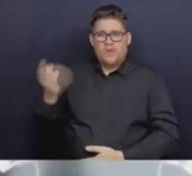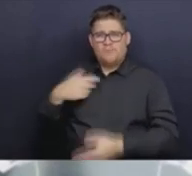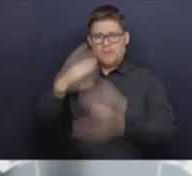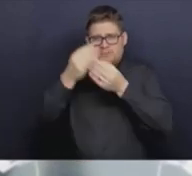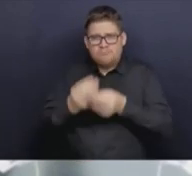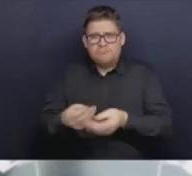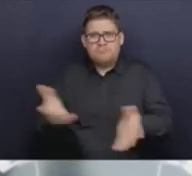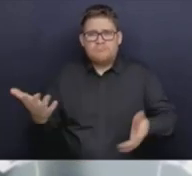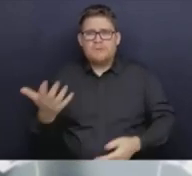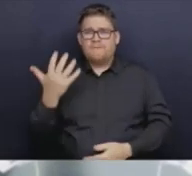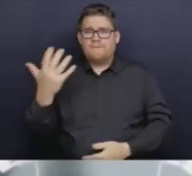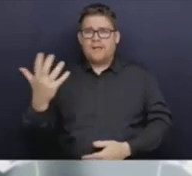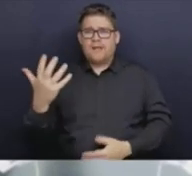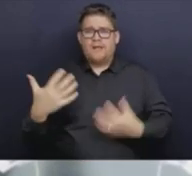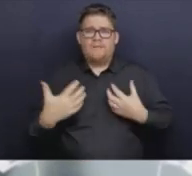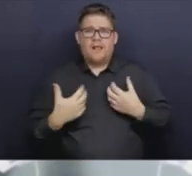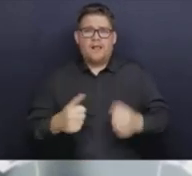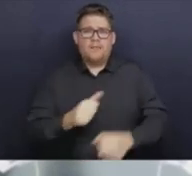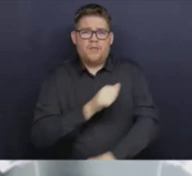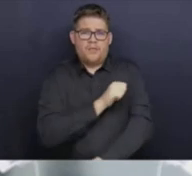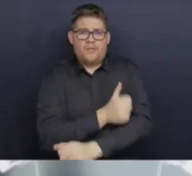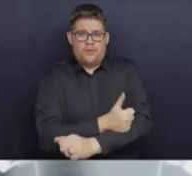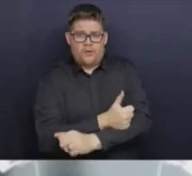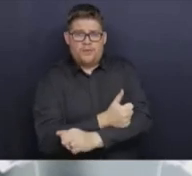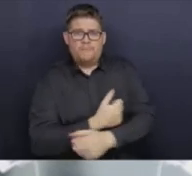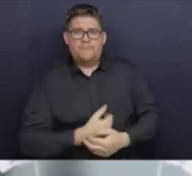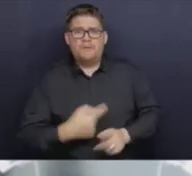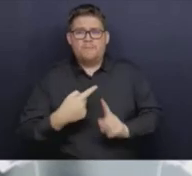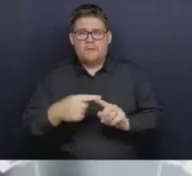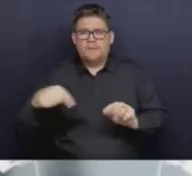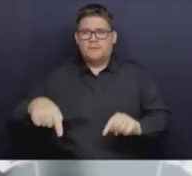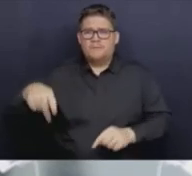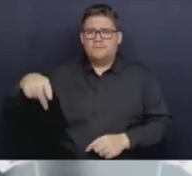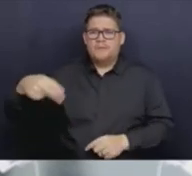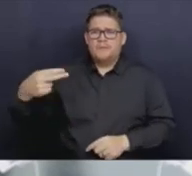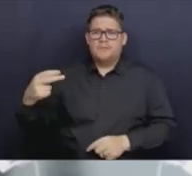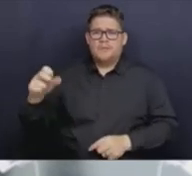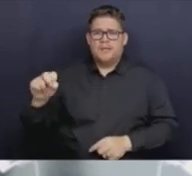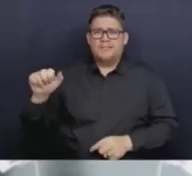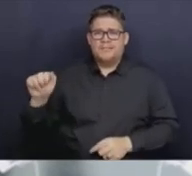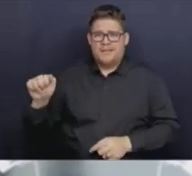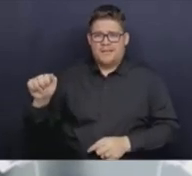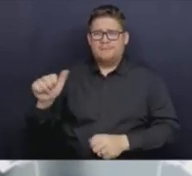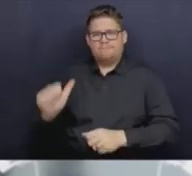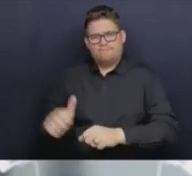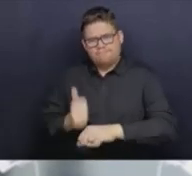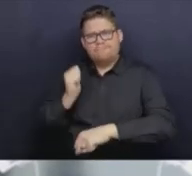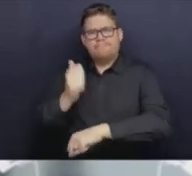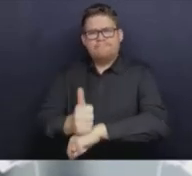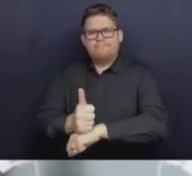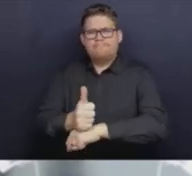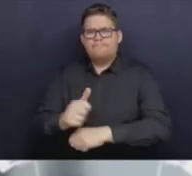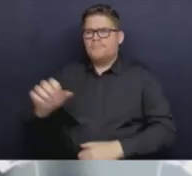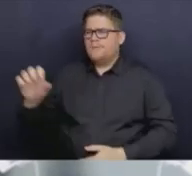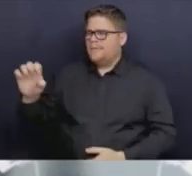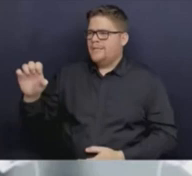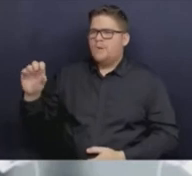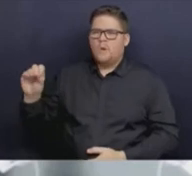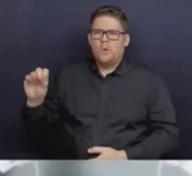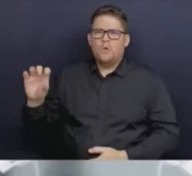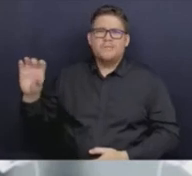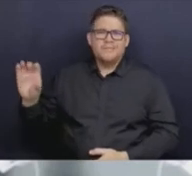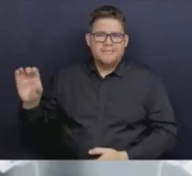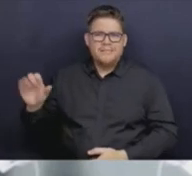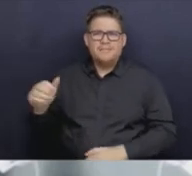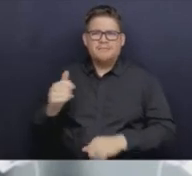regional health authorities and the PHSA have reactivated emergency operations centers throughout the province to provide